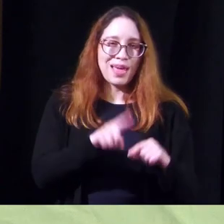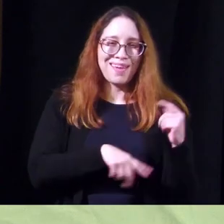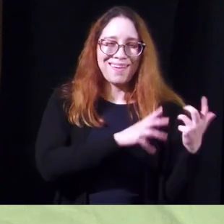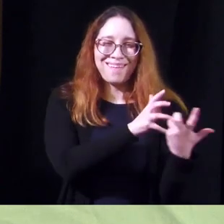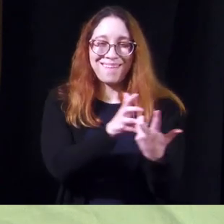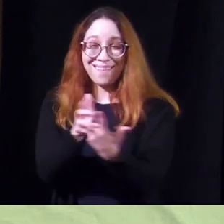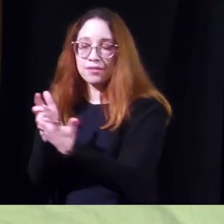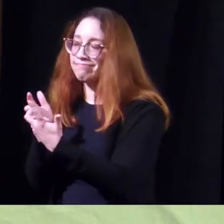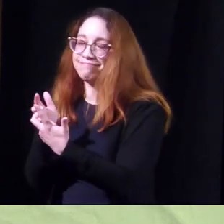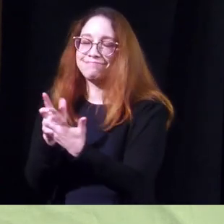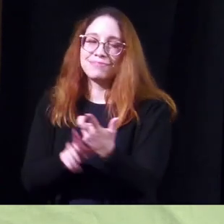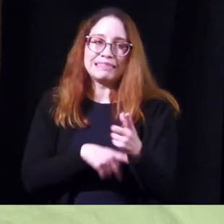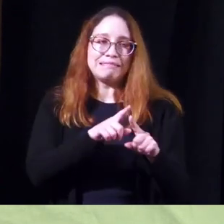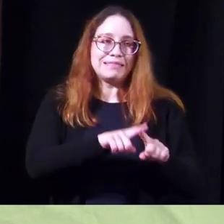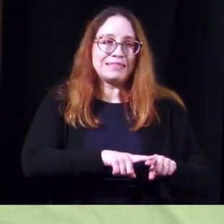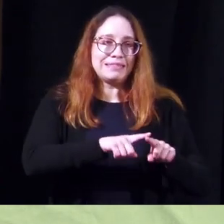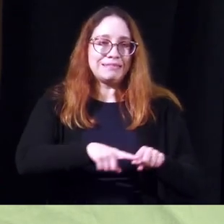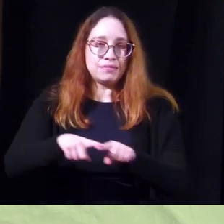fits all